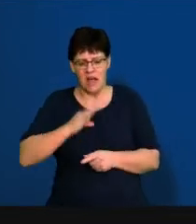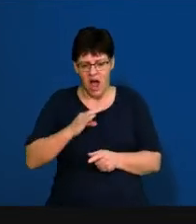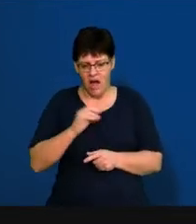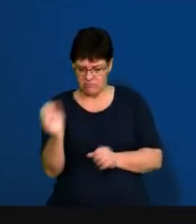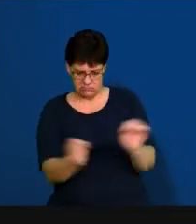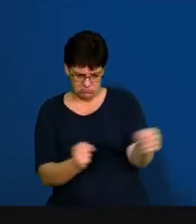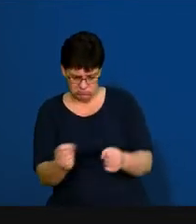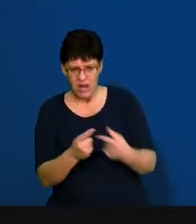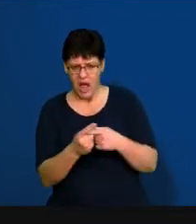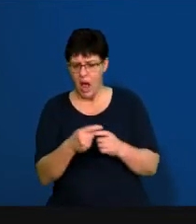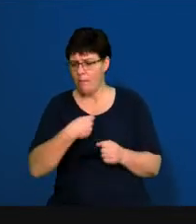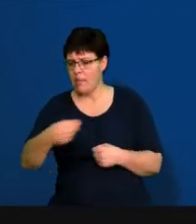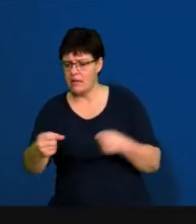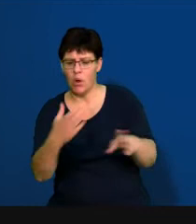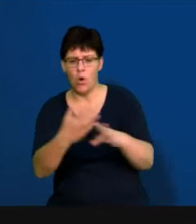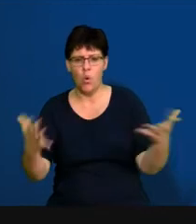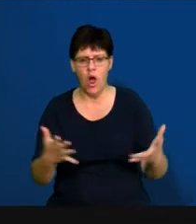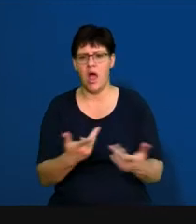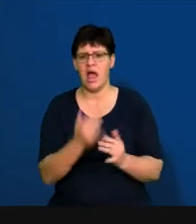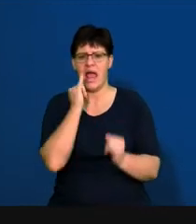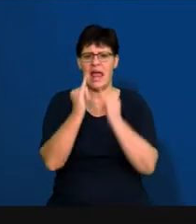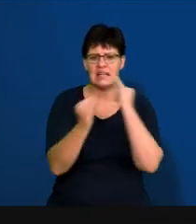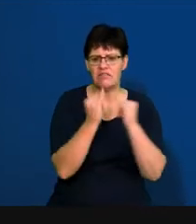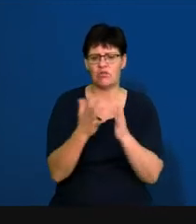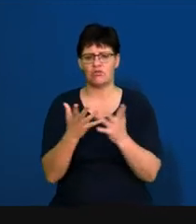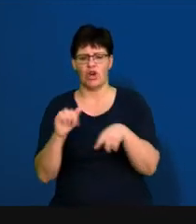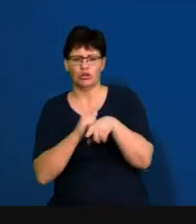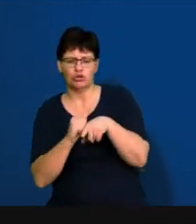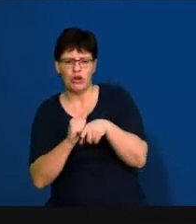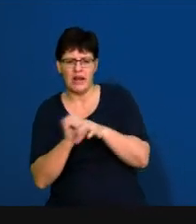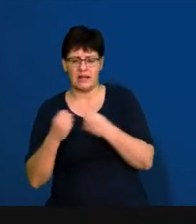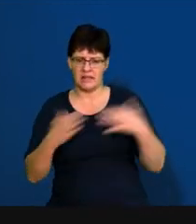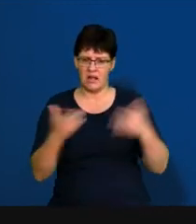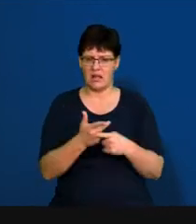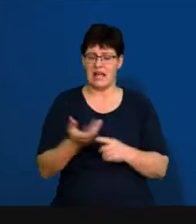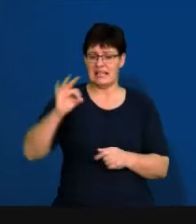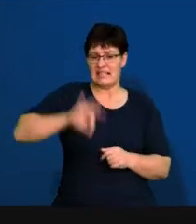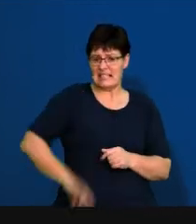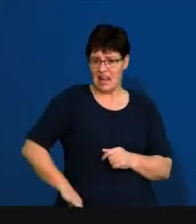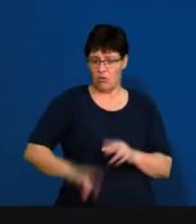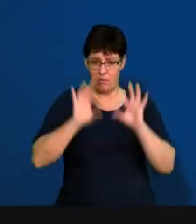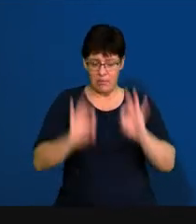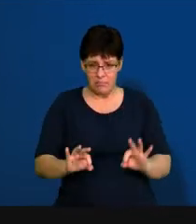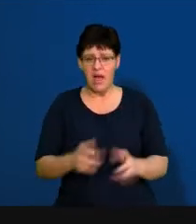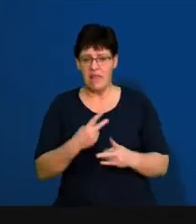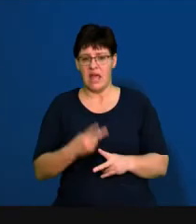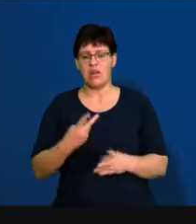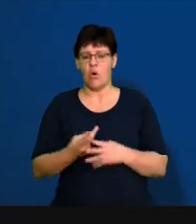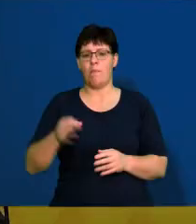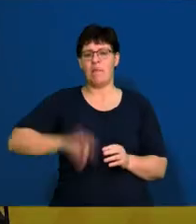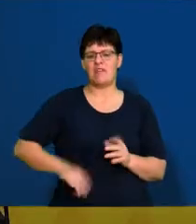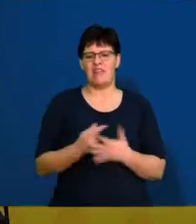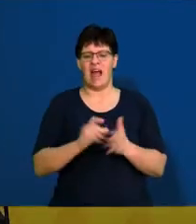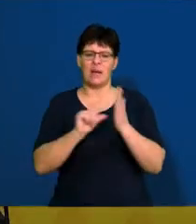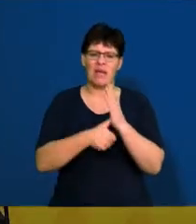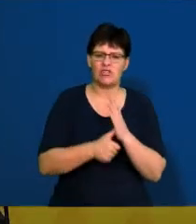interviewing, selection, induction, salary determination, and then finally your fringe benefits. So